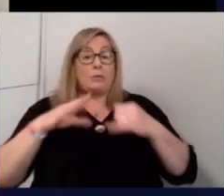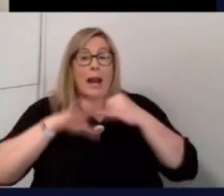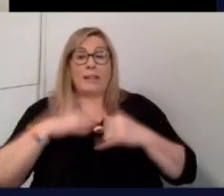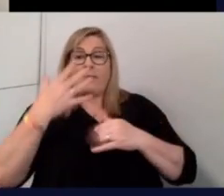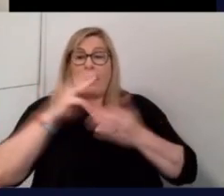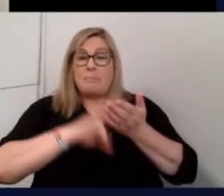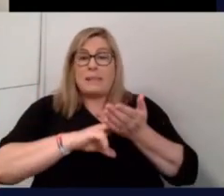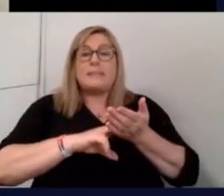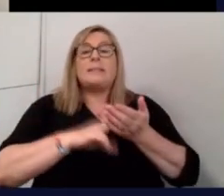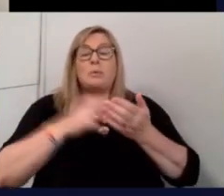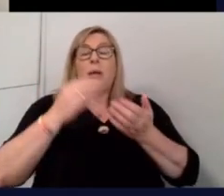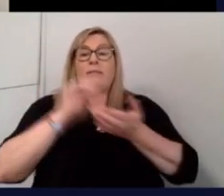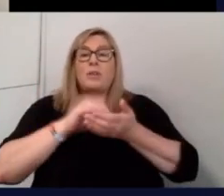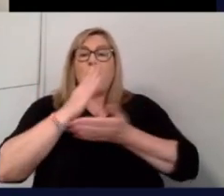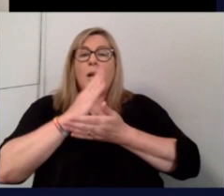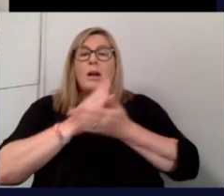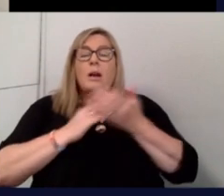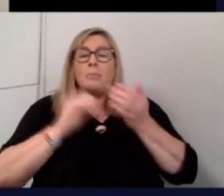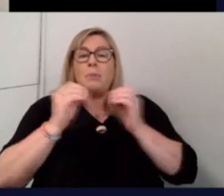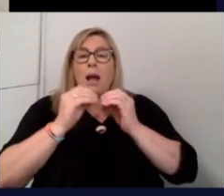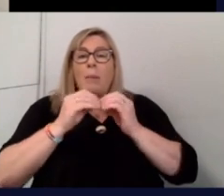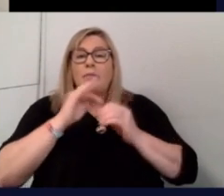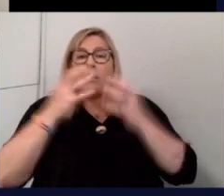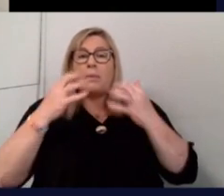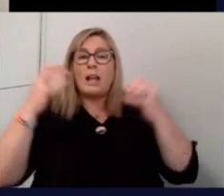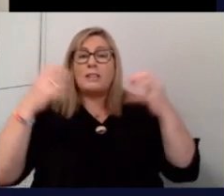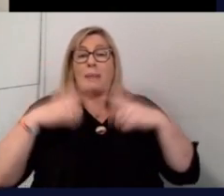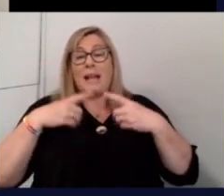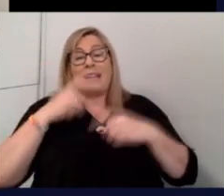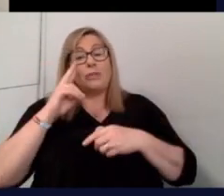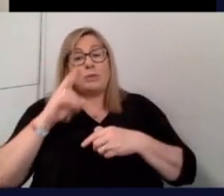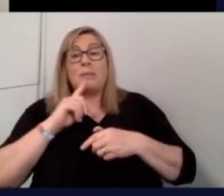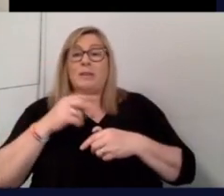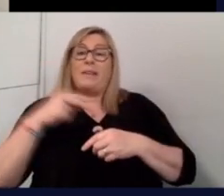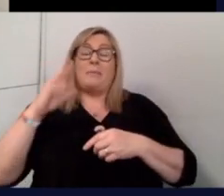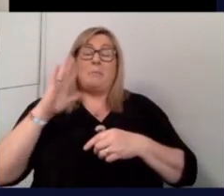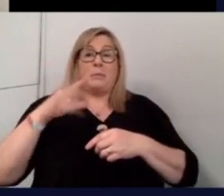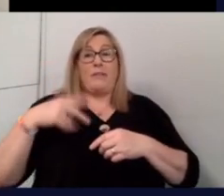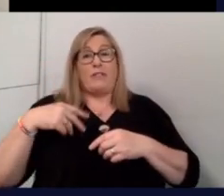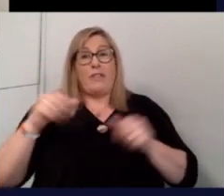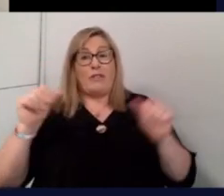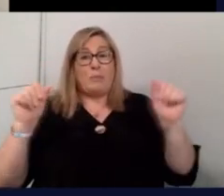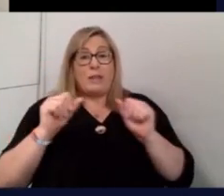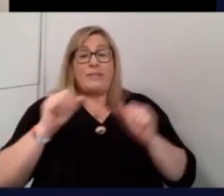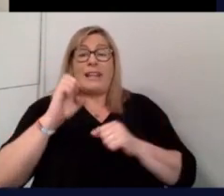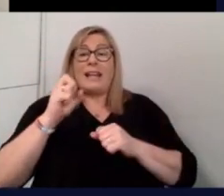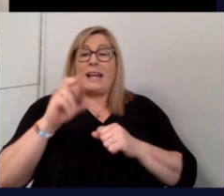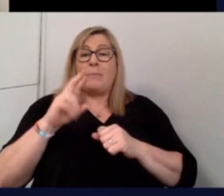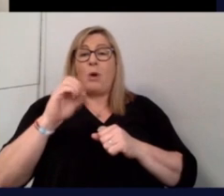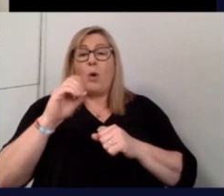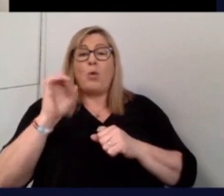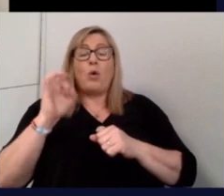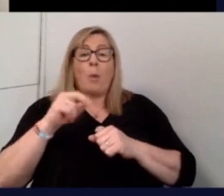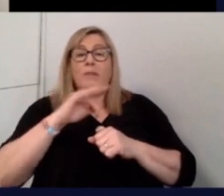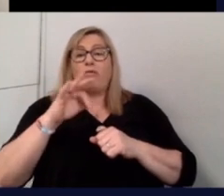We do have a number of comments from the audience, which I'm delighted to see. Unfortunately, you're have to make them pretty briefly. First up, Eimear O'Gorman from Fingal County